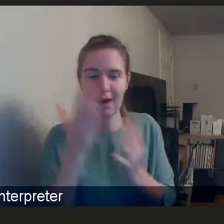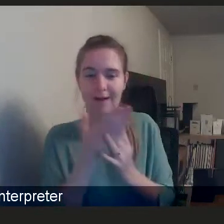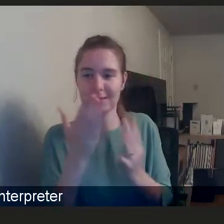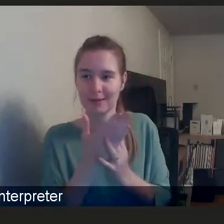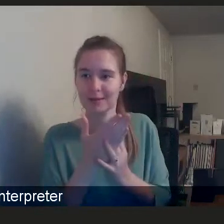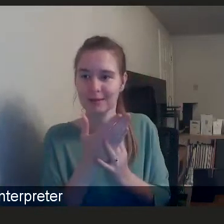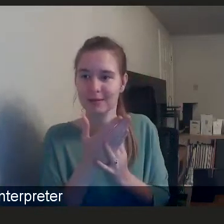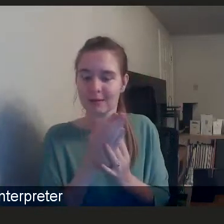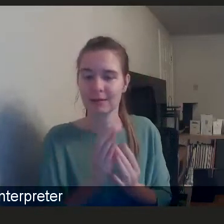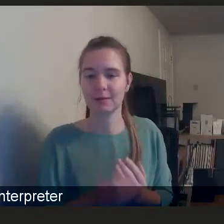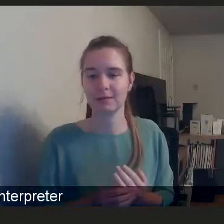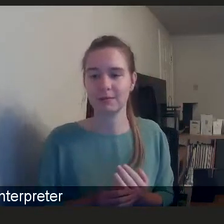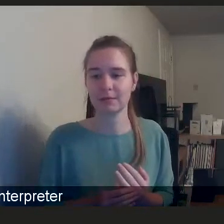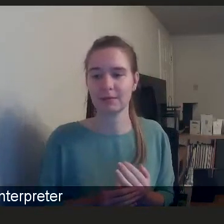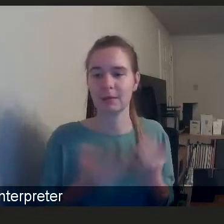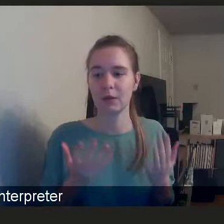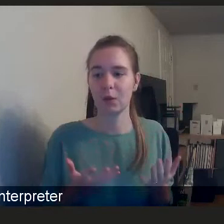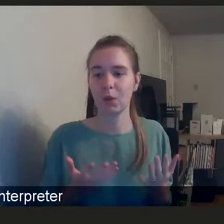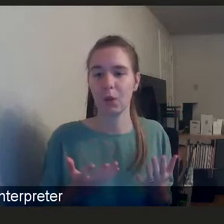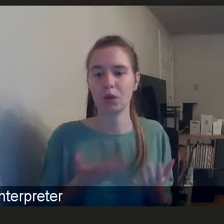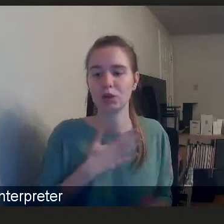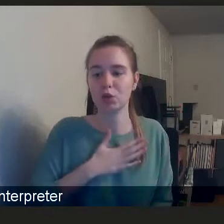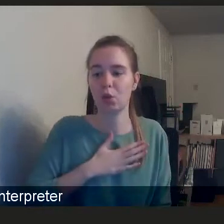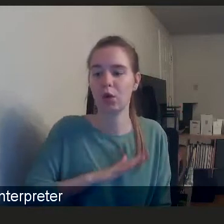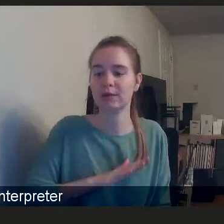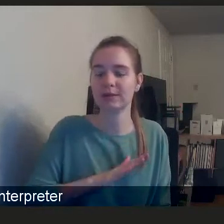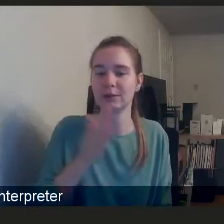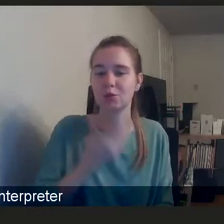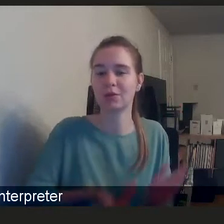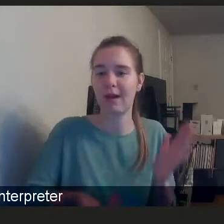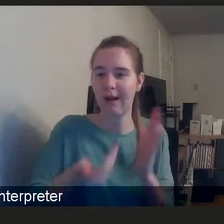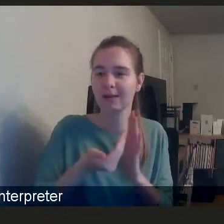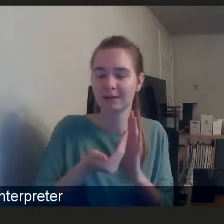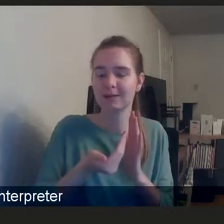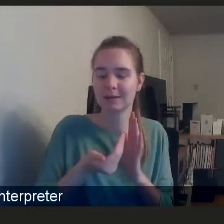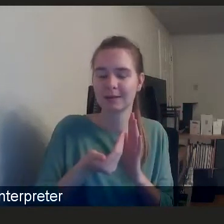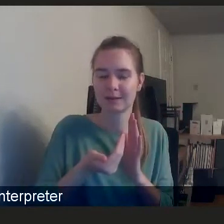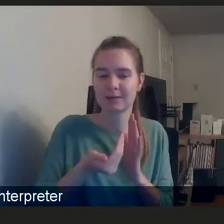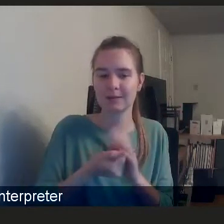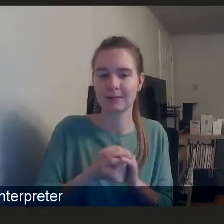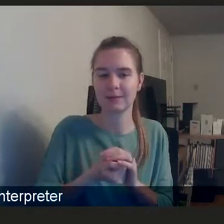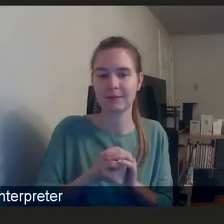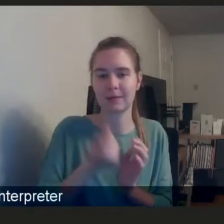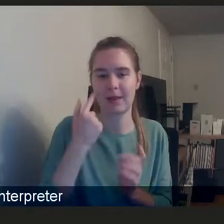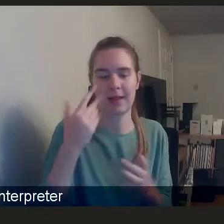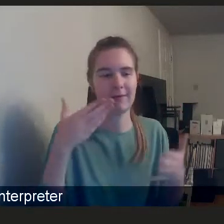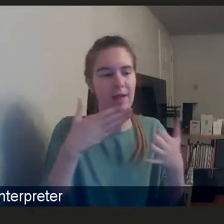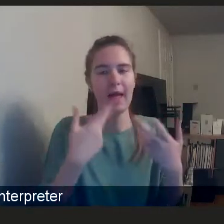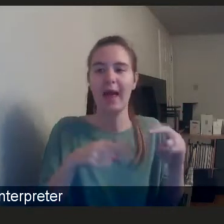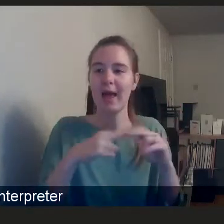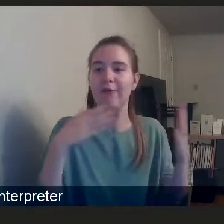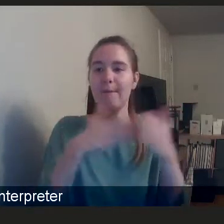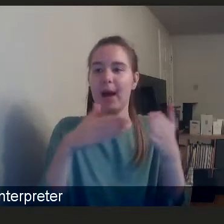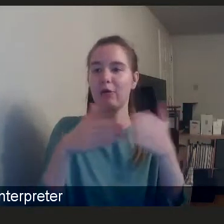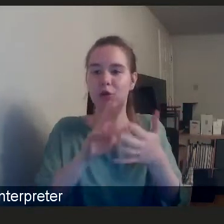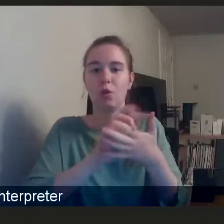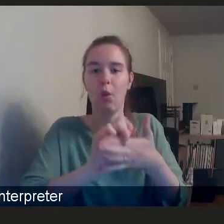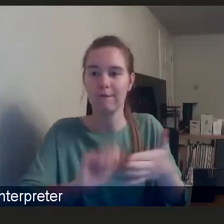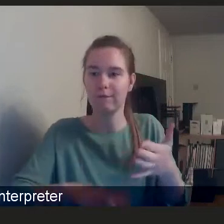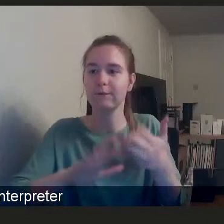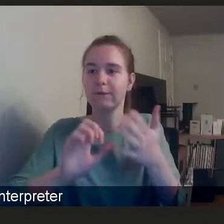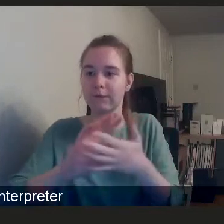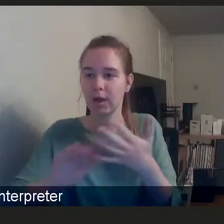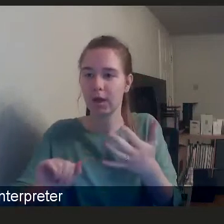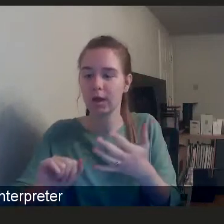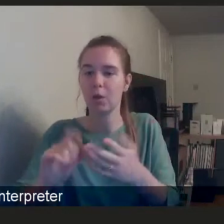reaching. So I just wanted to add that I think if we're going to break the barriers down within Black, Asian and